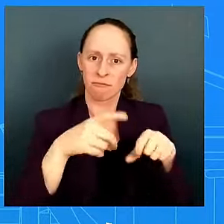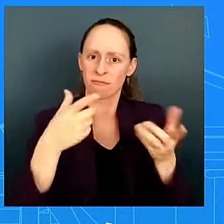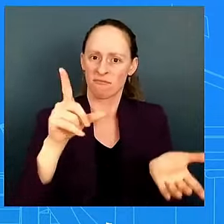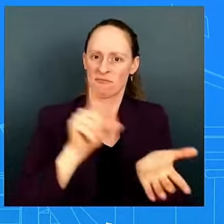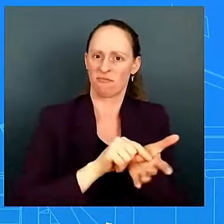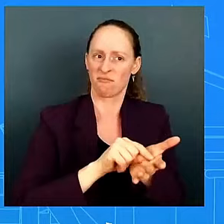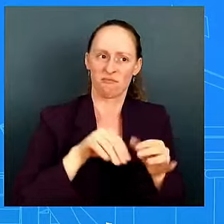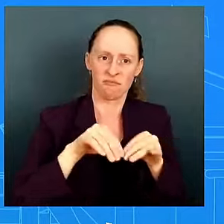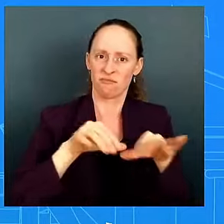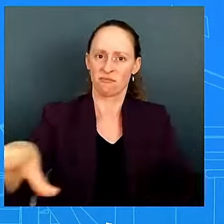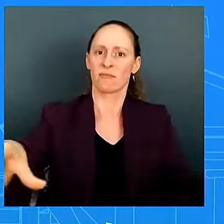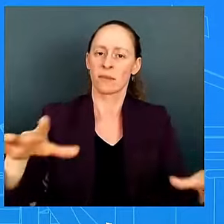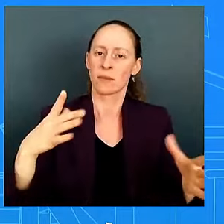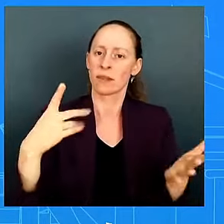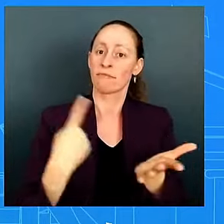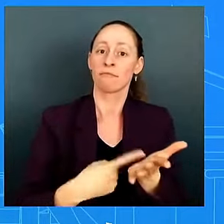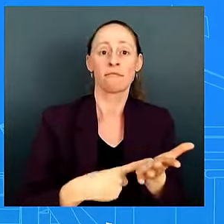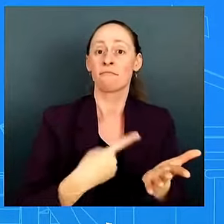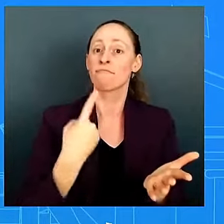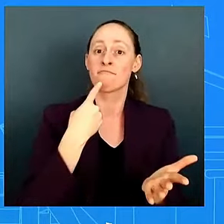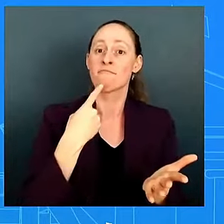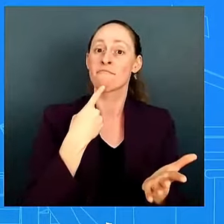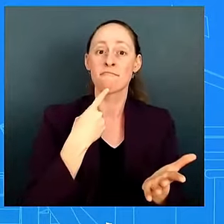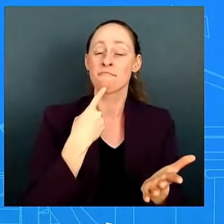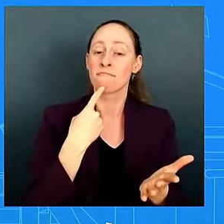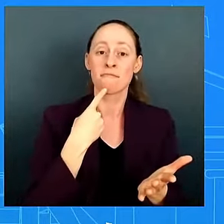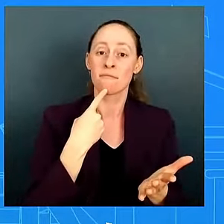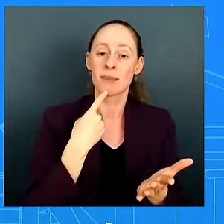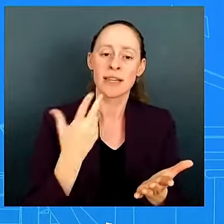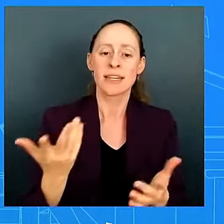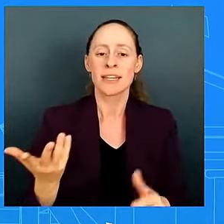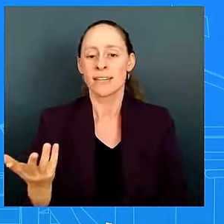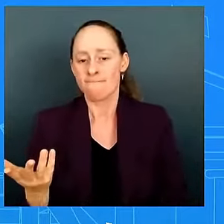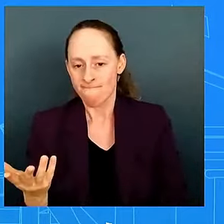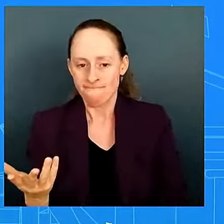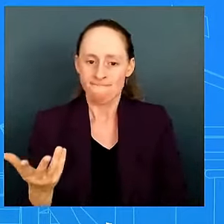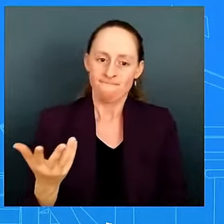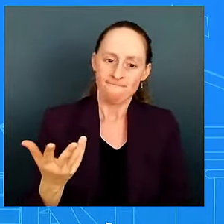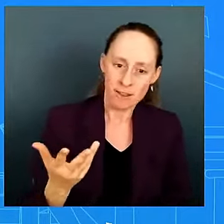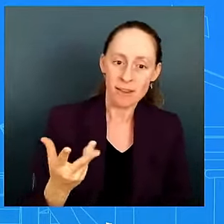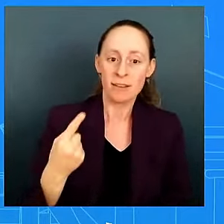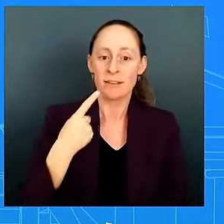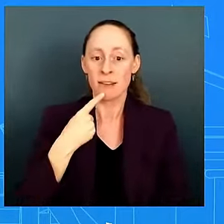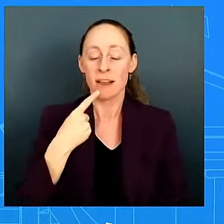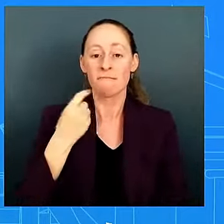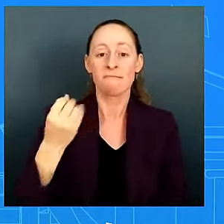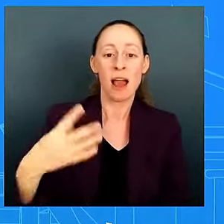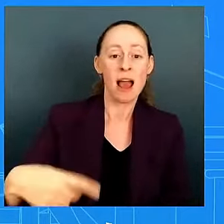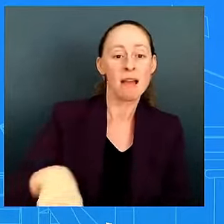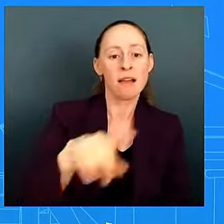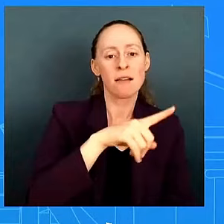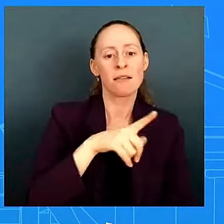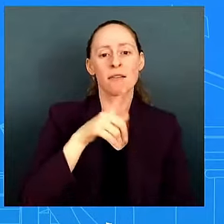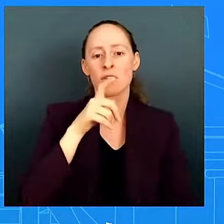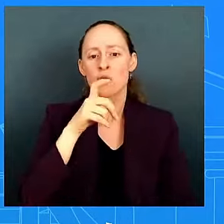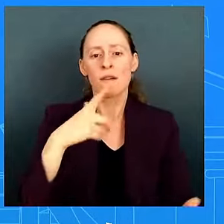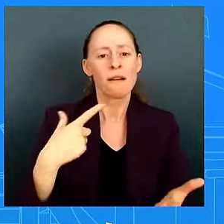um many people that we've talked to describe uh an accelerating series of